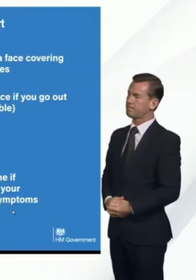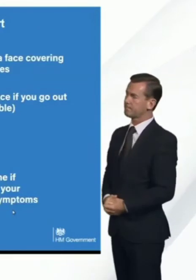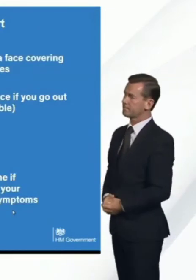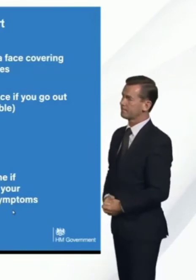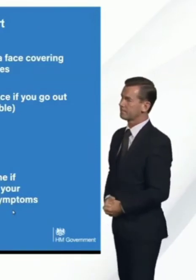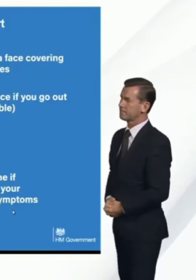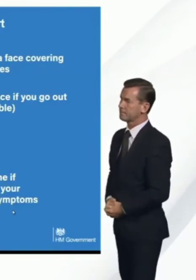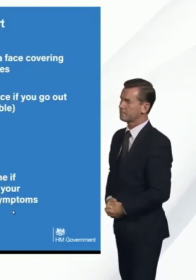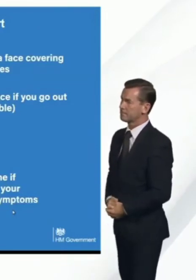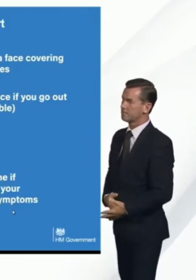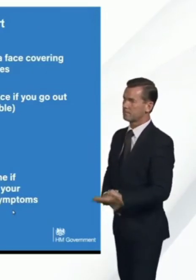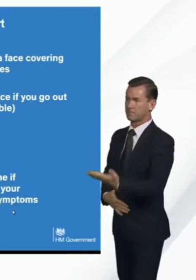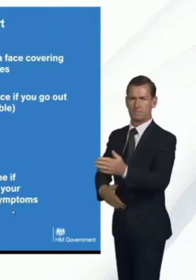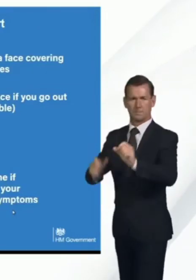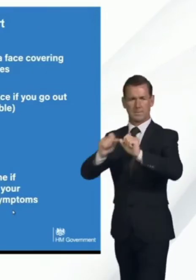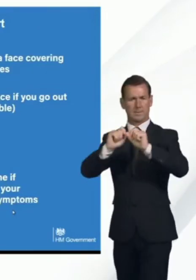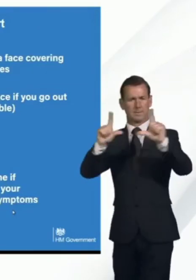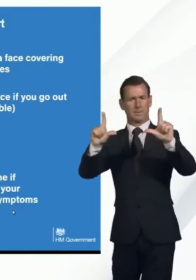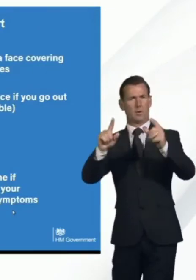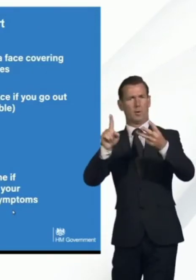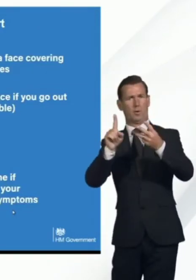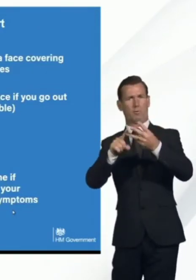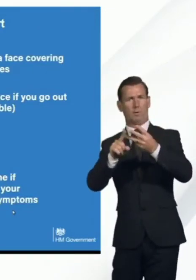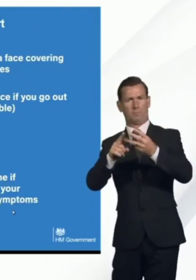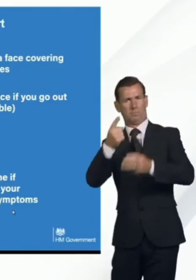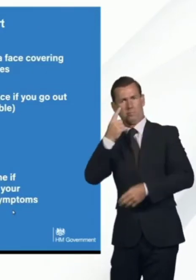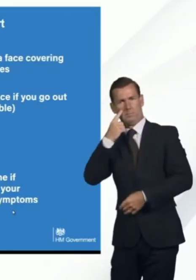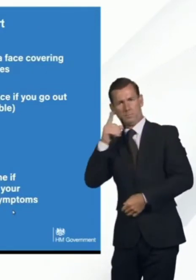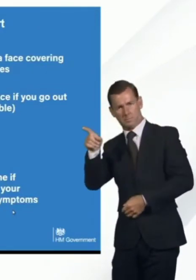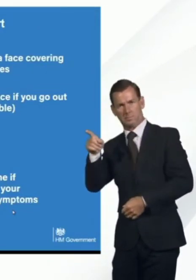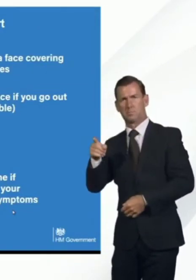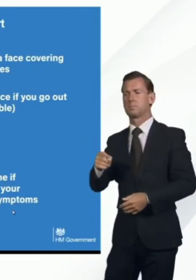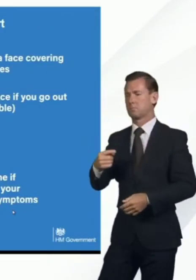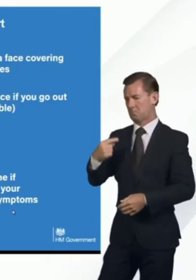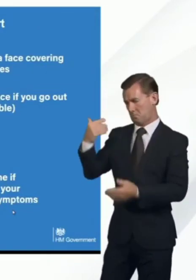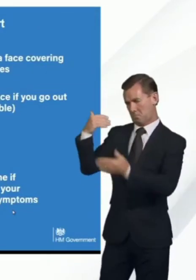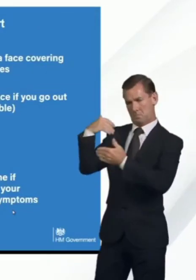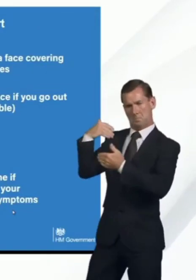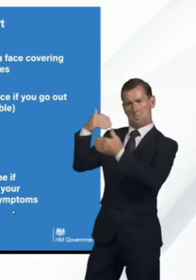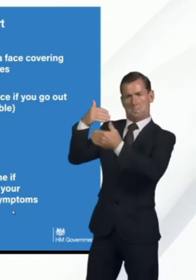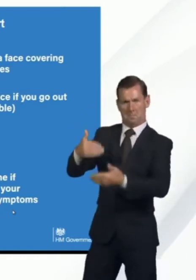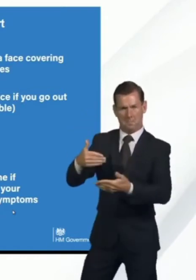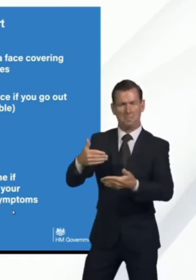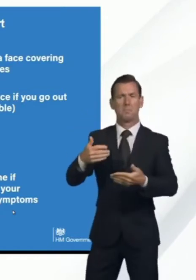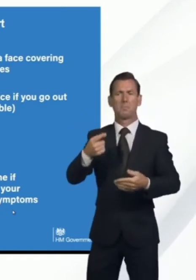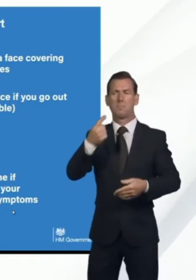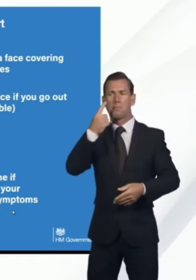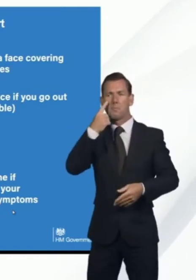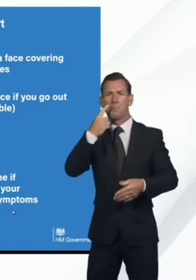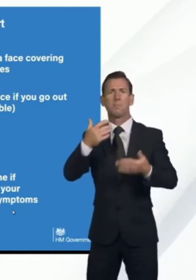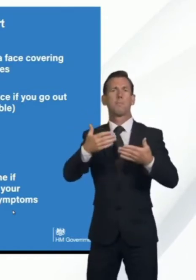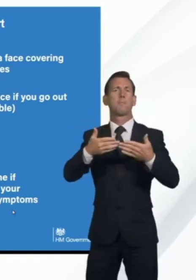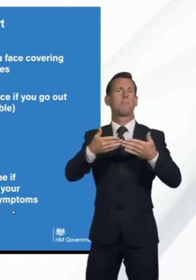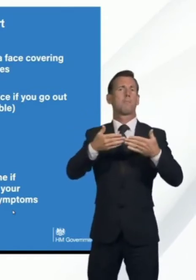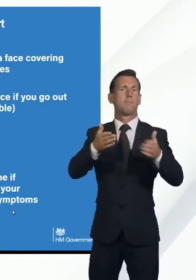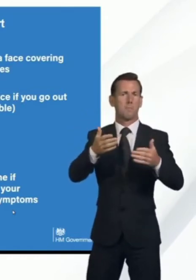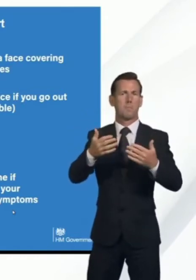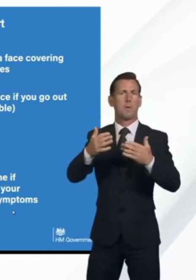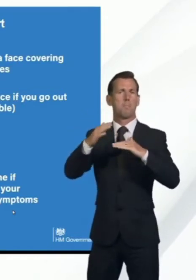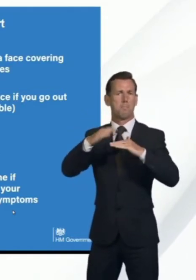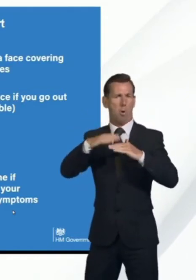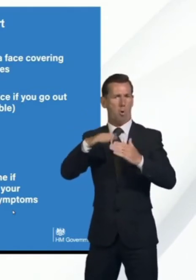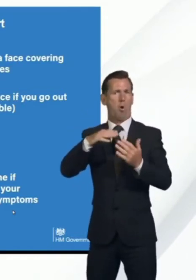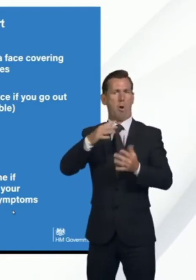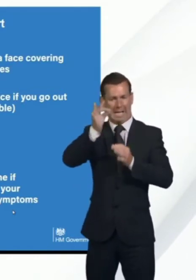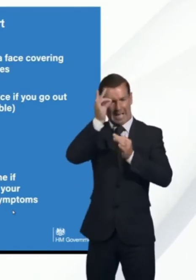So, you'll see from slide three, having taken the first step in carefully adjusting some of the measures and our advice on what people